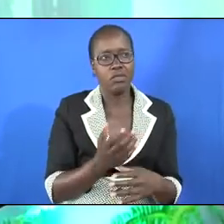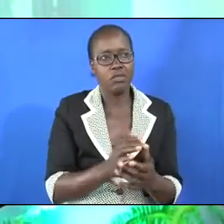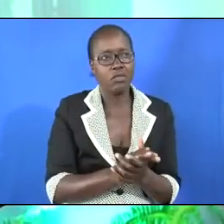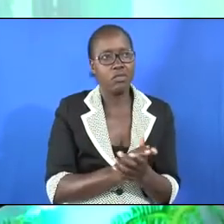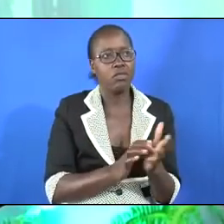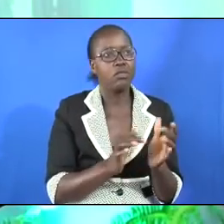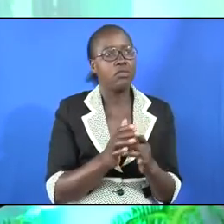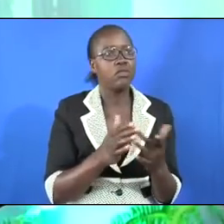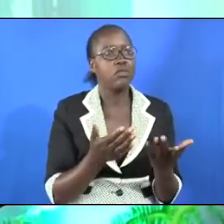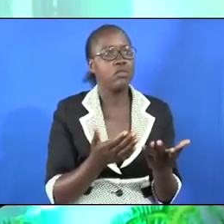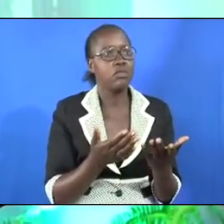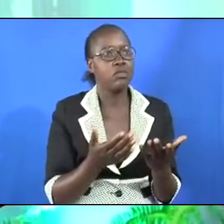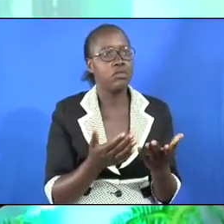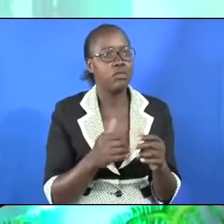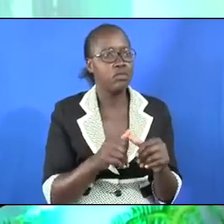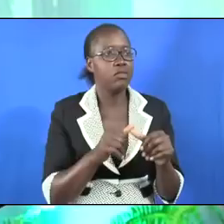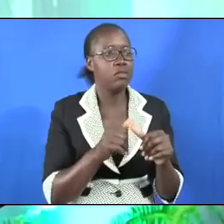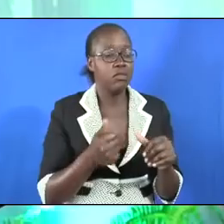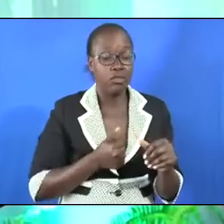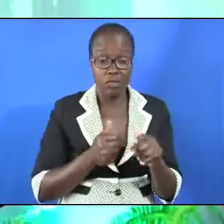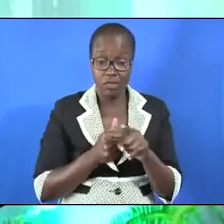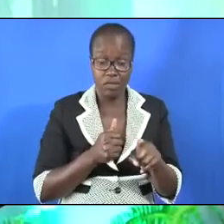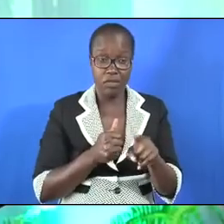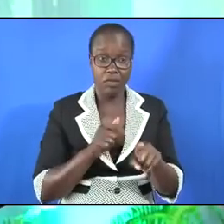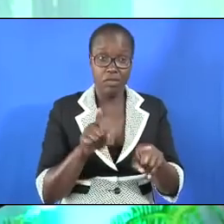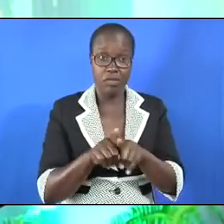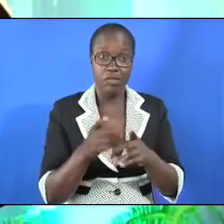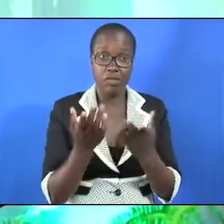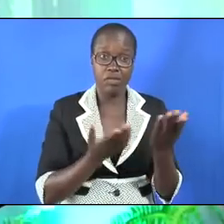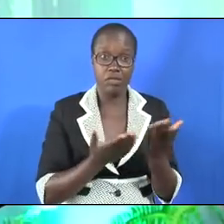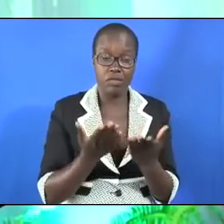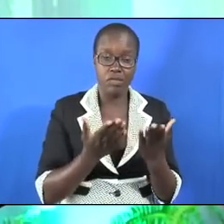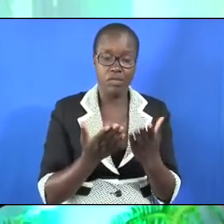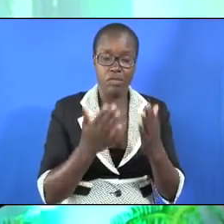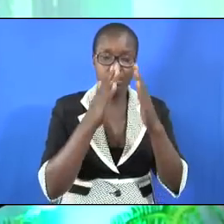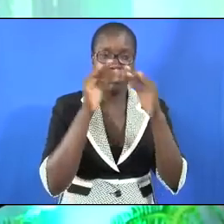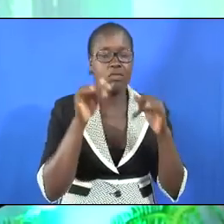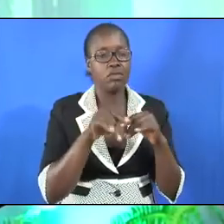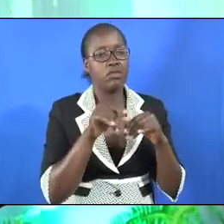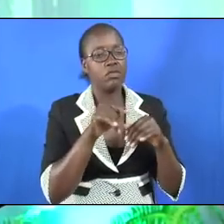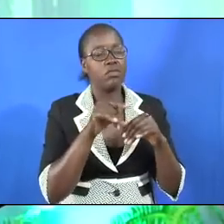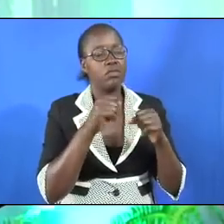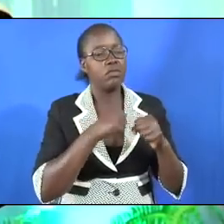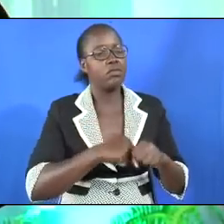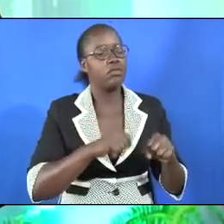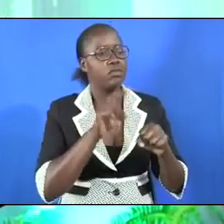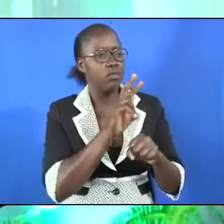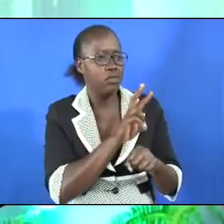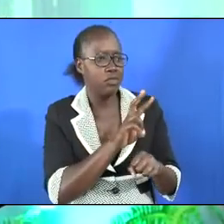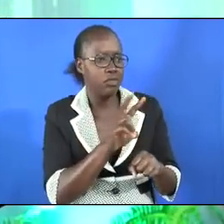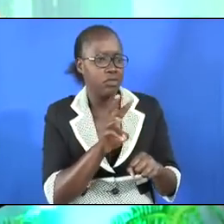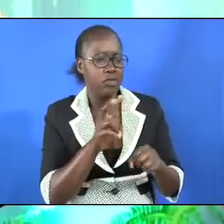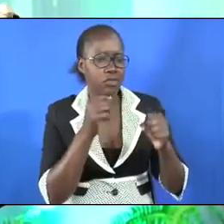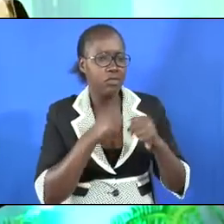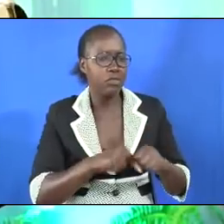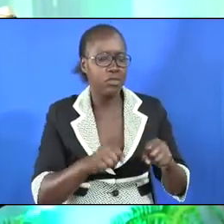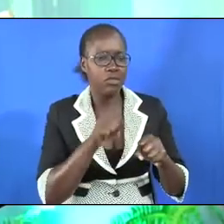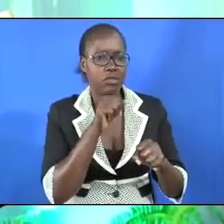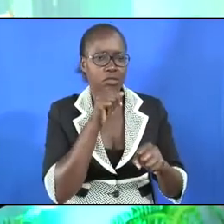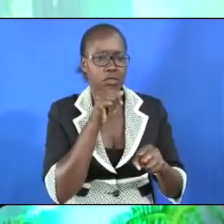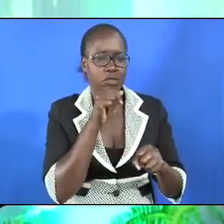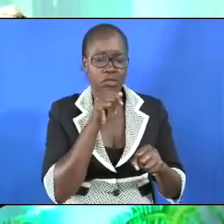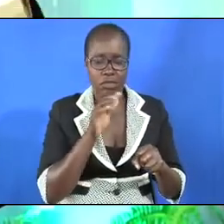The Bible lets us know that this girl, as she served in this Naaman's house, he observed that her master,